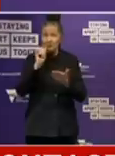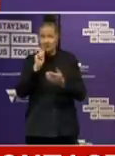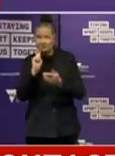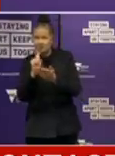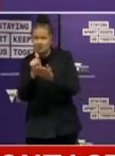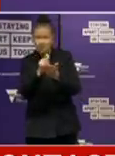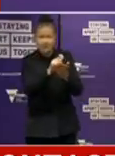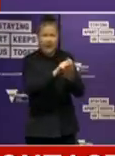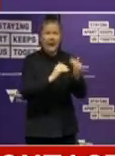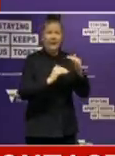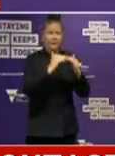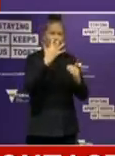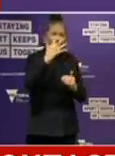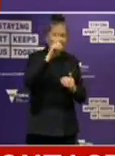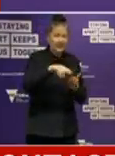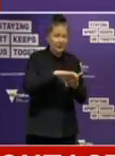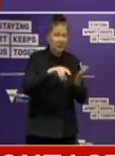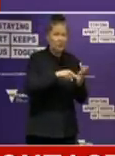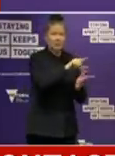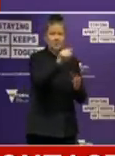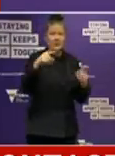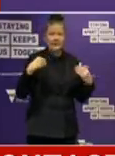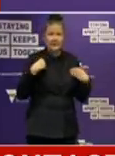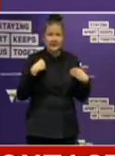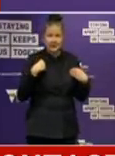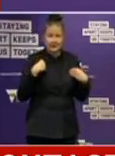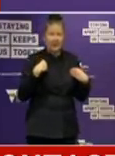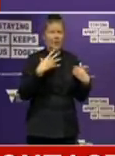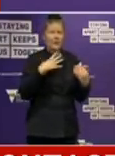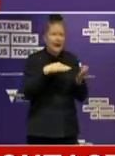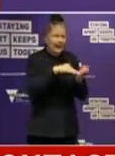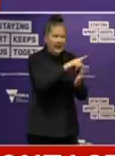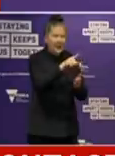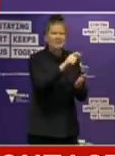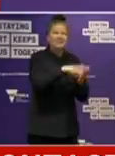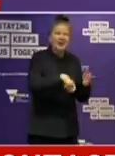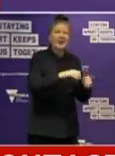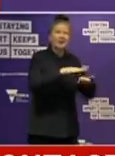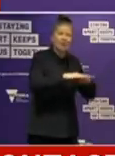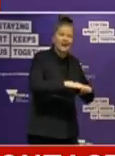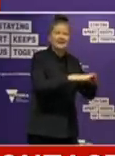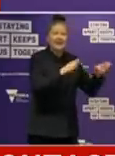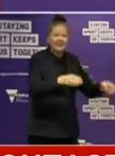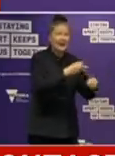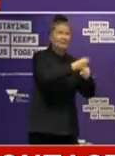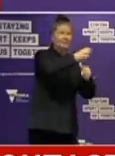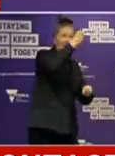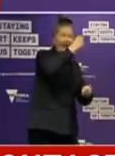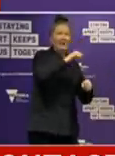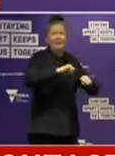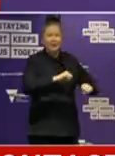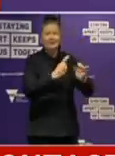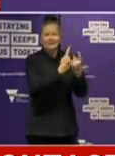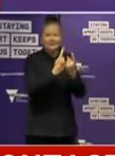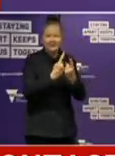,000 to businesses to help pay for, again, umbrellas, furniture, screens, etc., but also to invest in